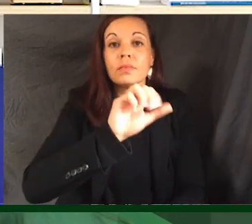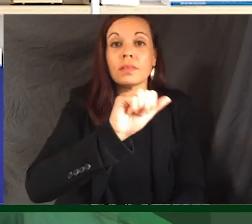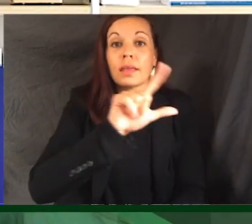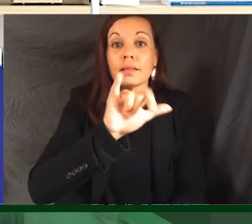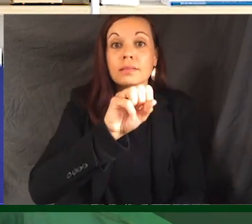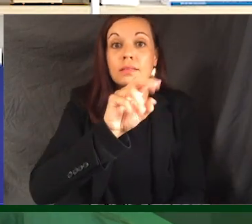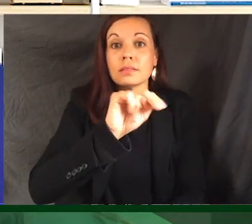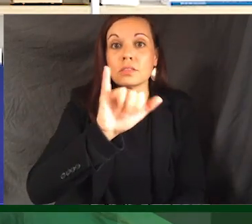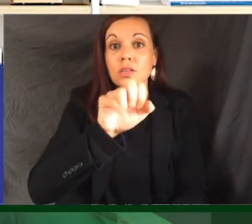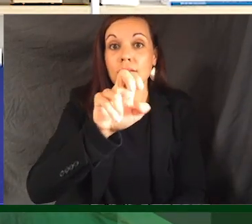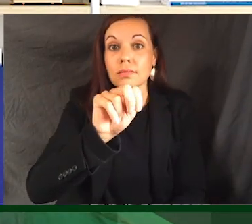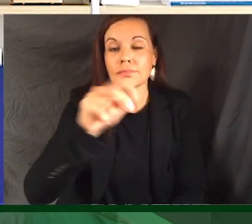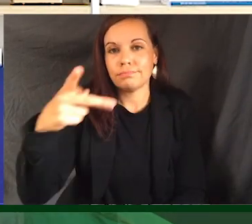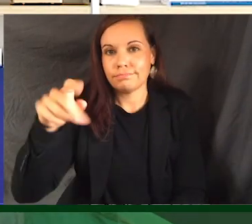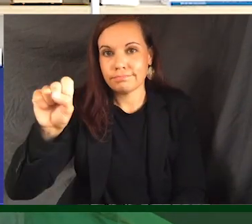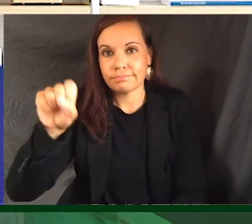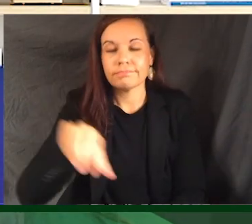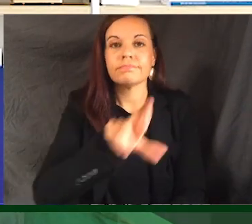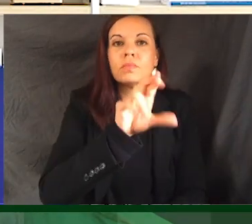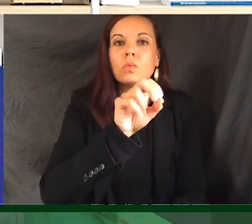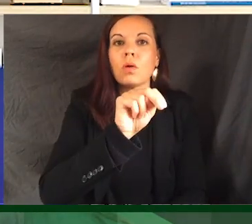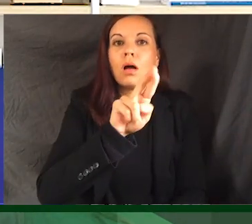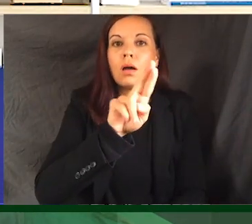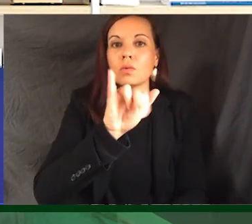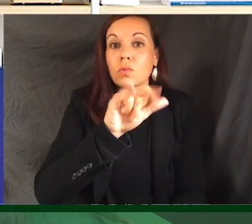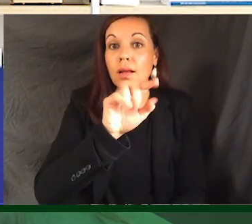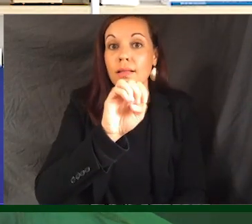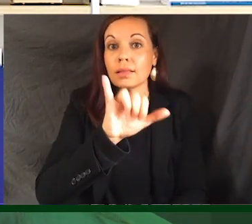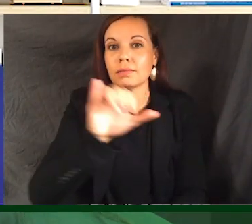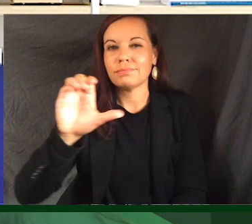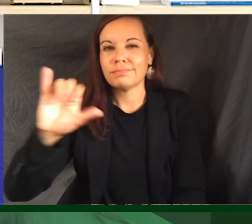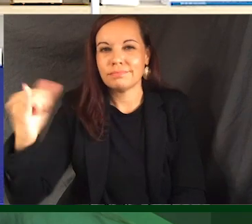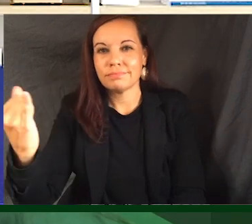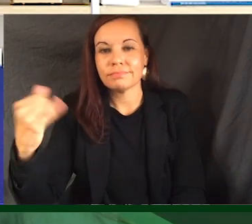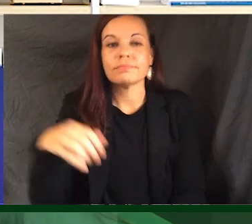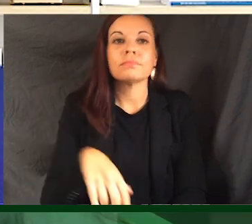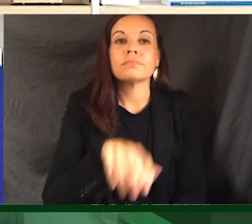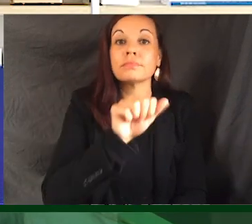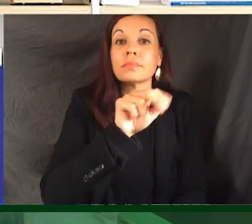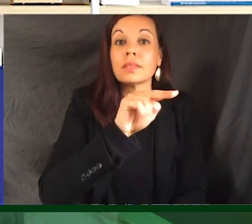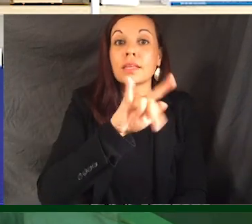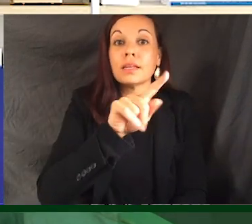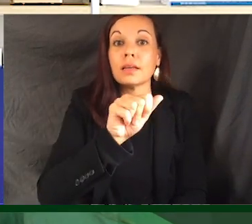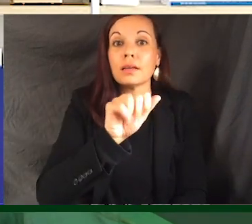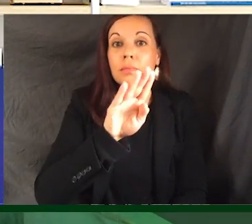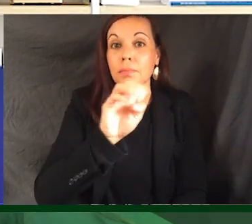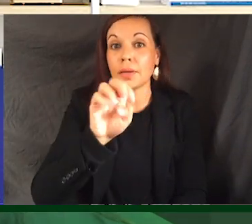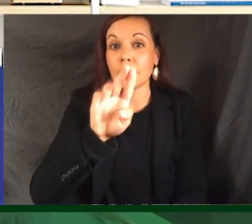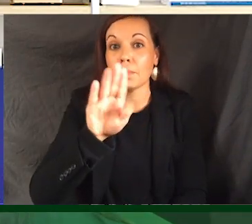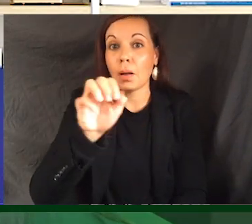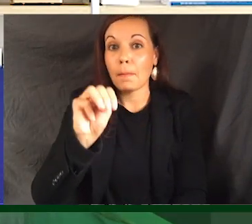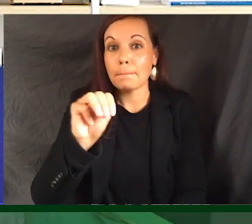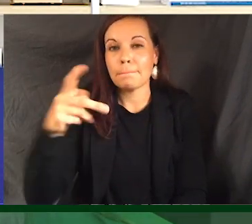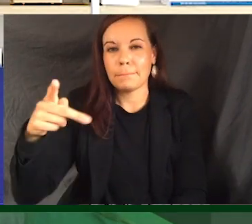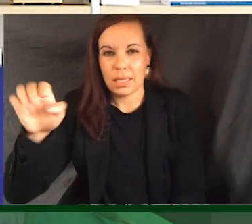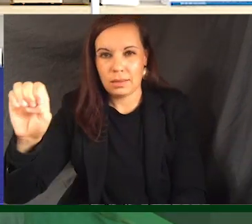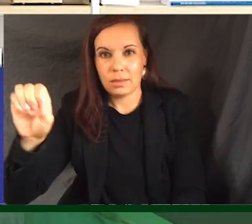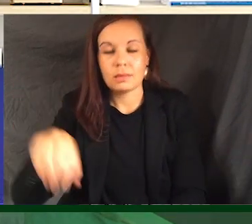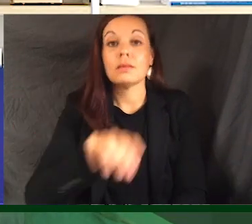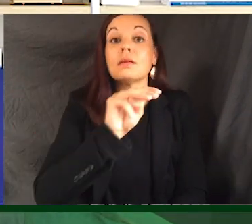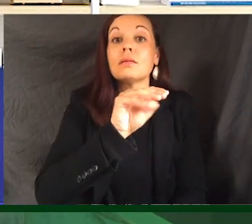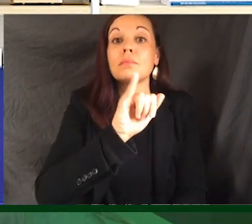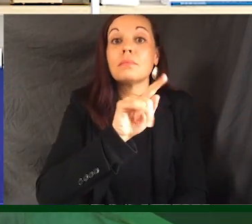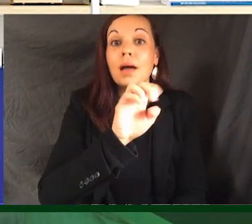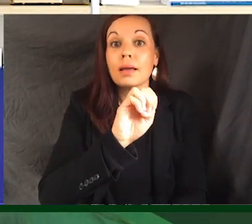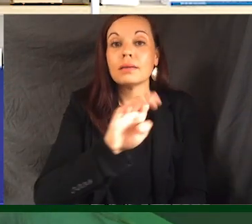Science, Ron Riley, Criminal Justice, Anita Bierbaum, Physical Education, Mike